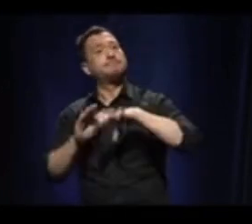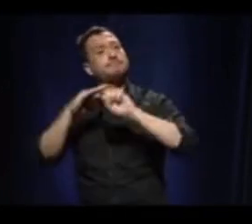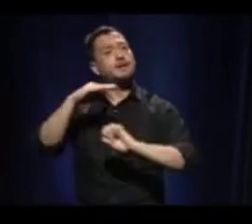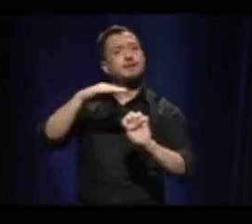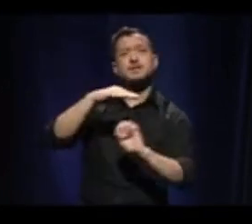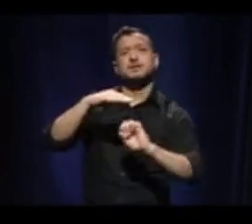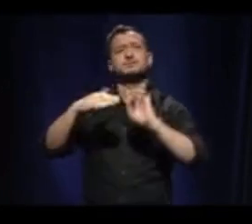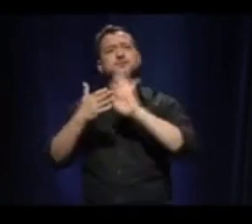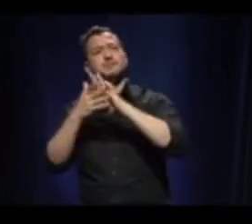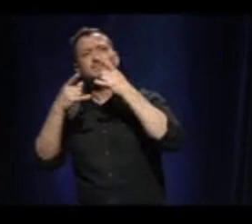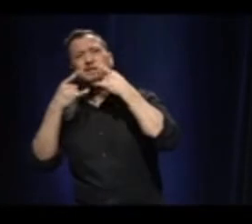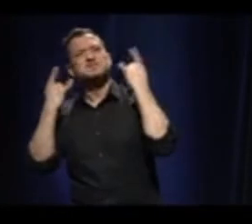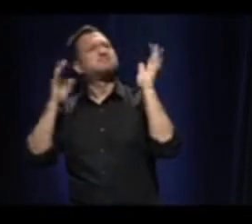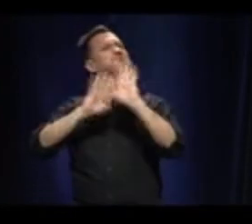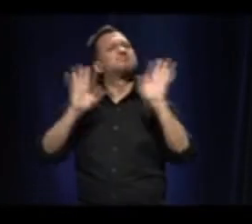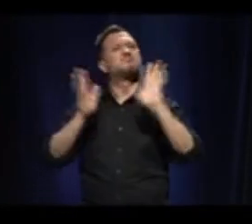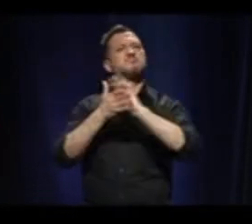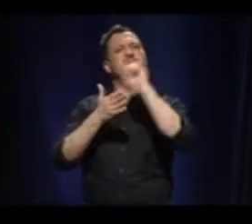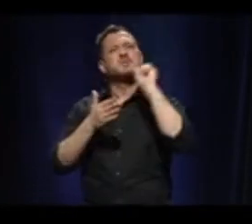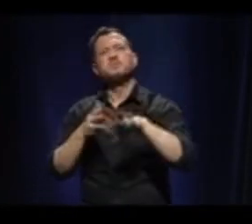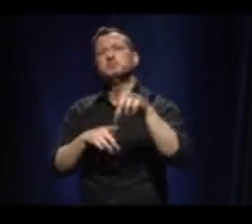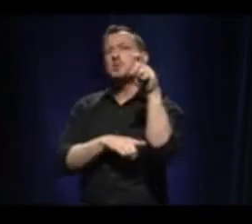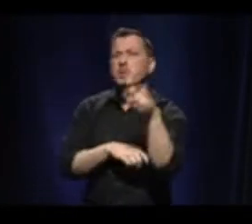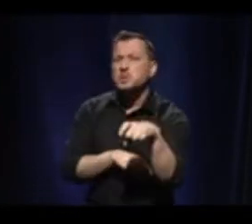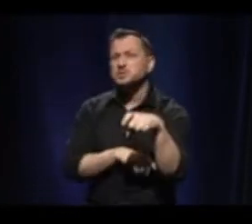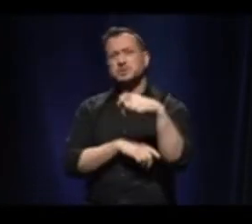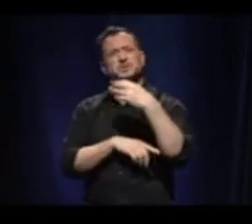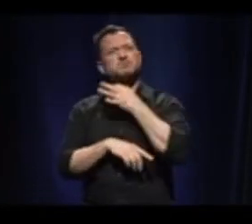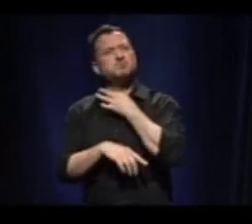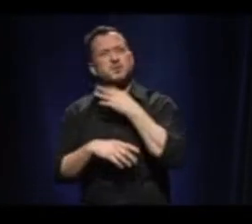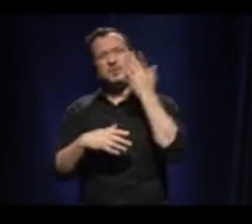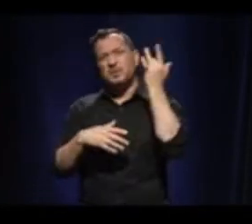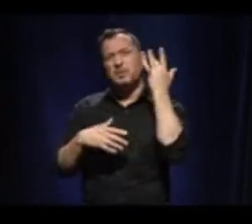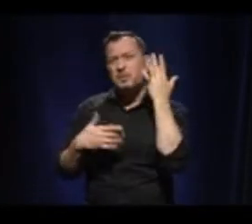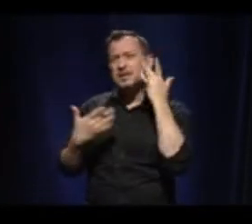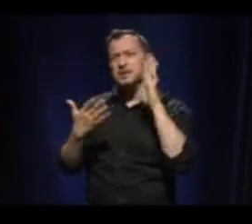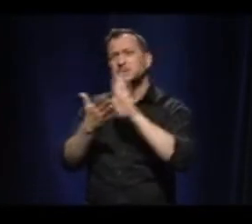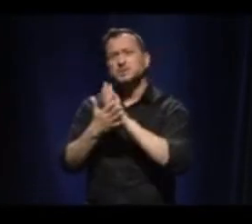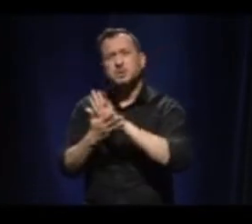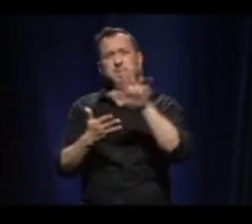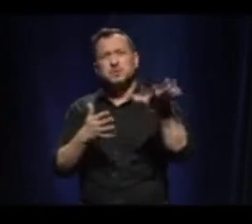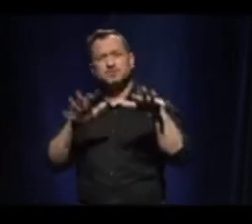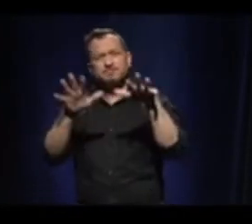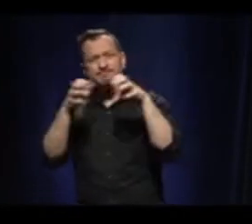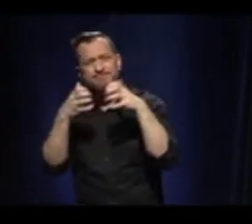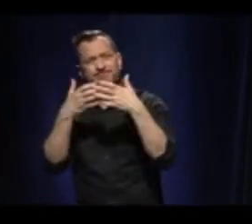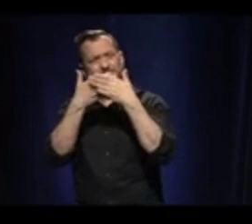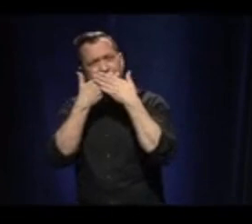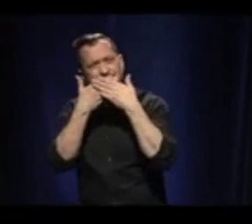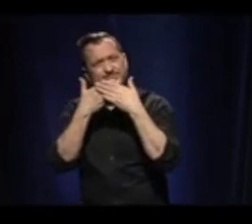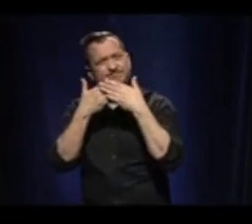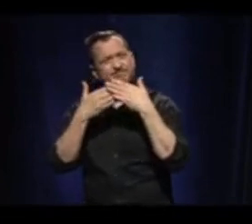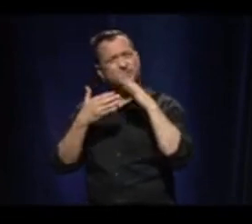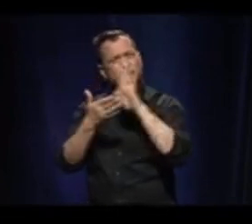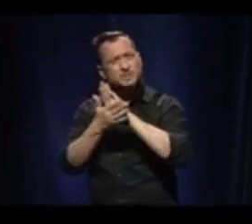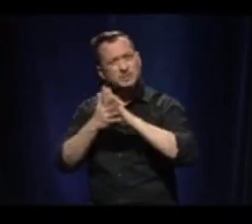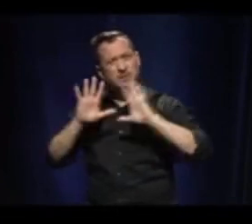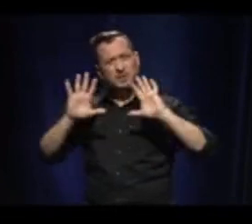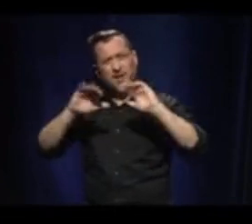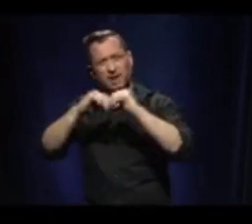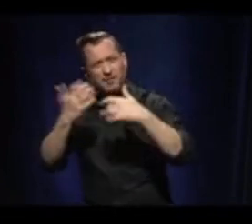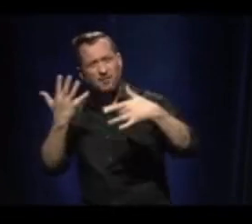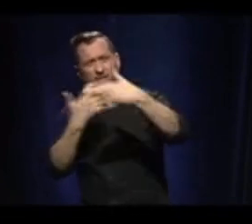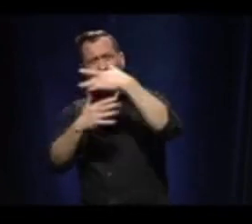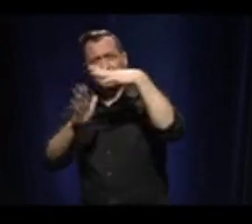And why is it still necessary for masks to be worn in school if COVID cases are going down and more vaccinations